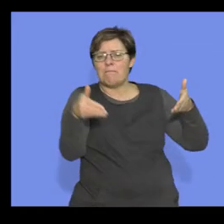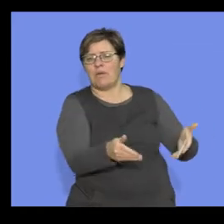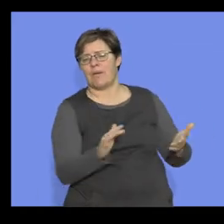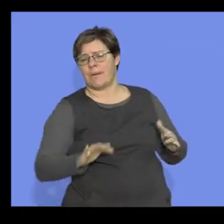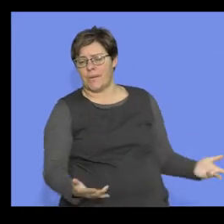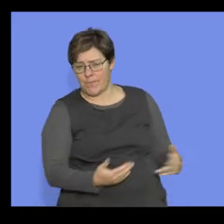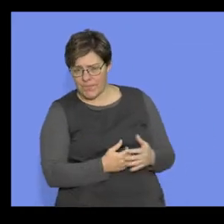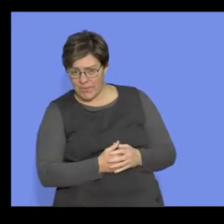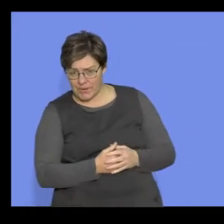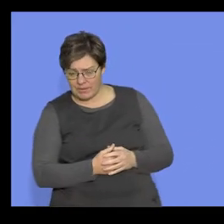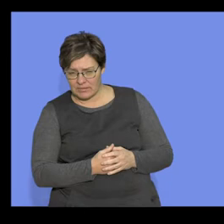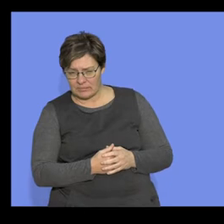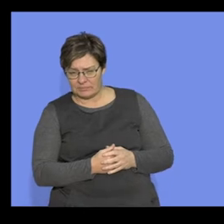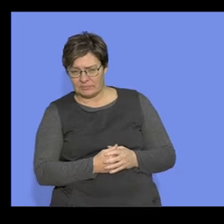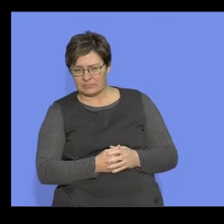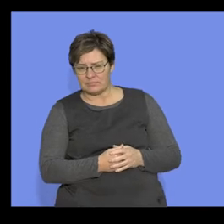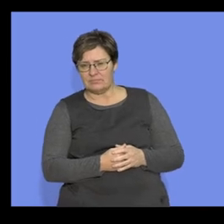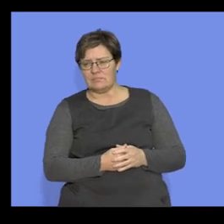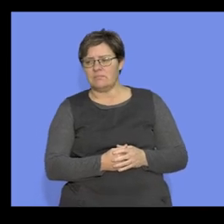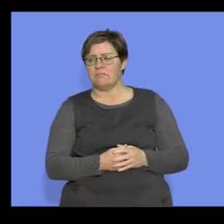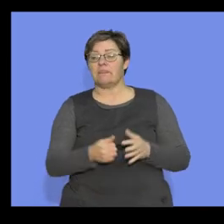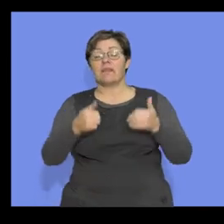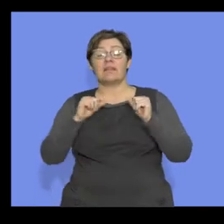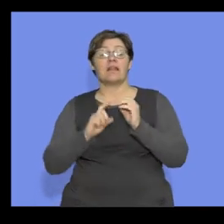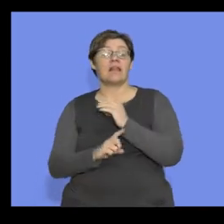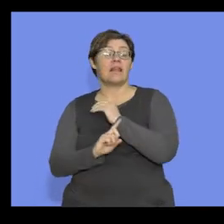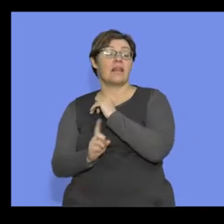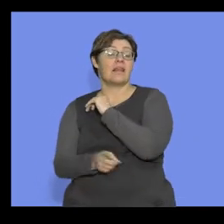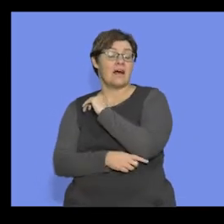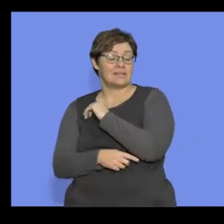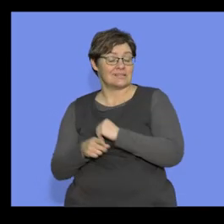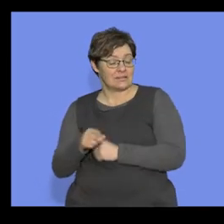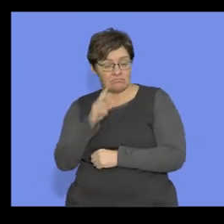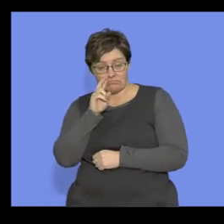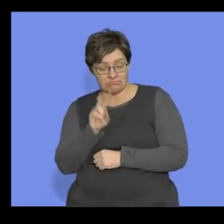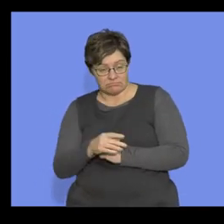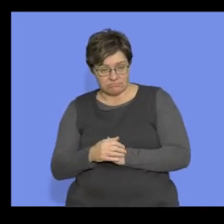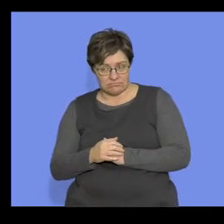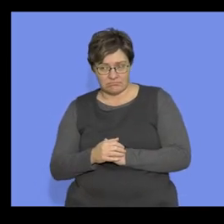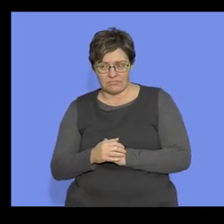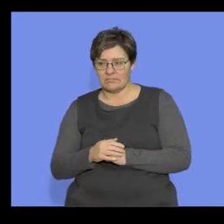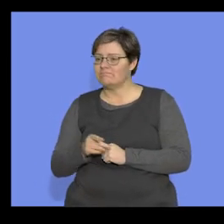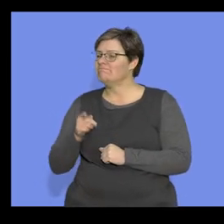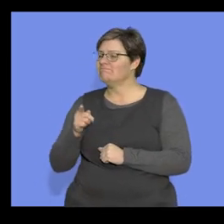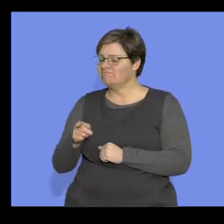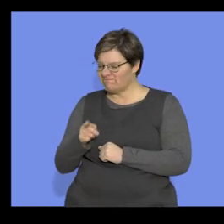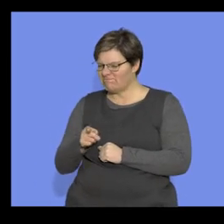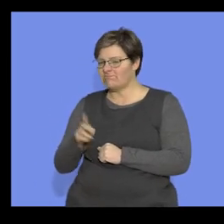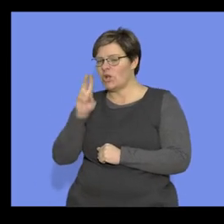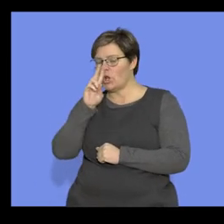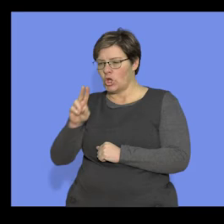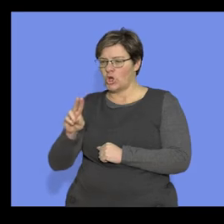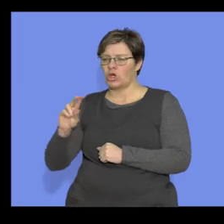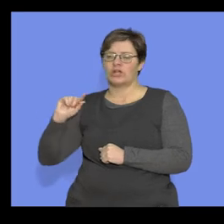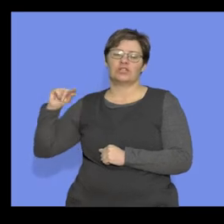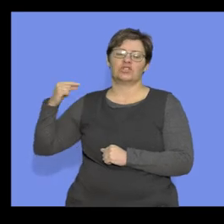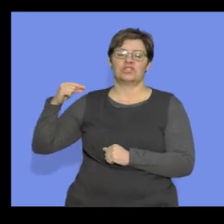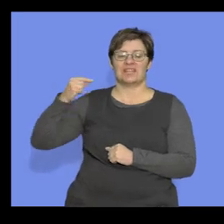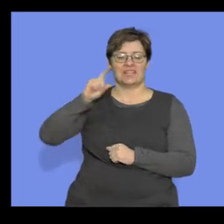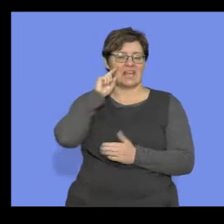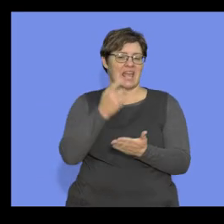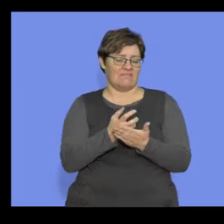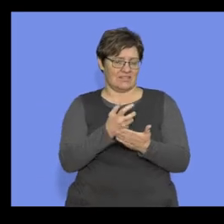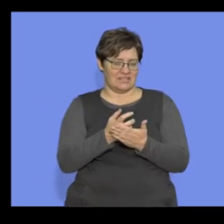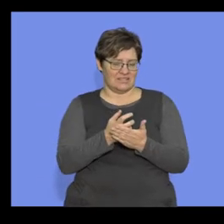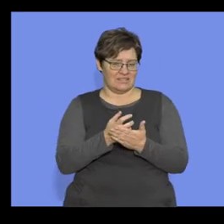this whole route that we're on. And then the last bit of evidence that we look at, and this is pretty much when we look at the, out